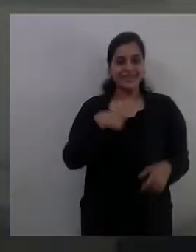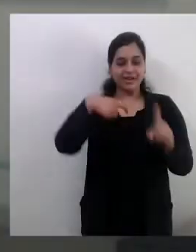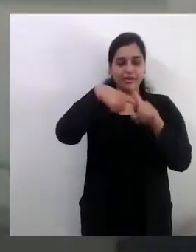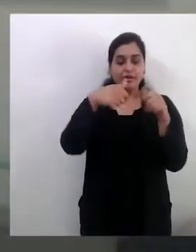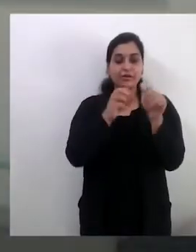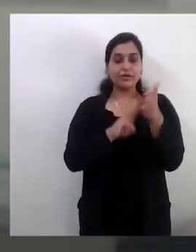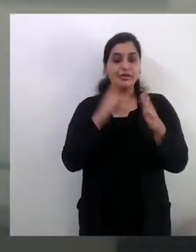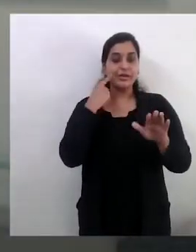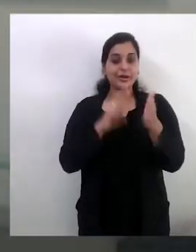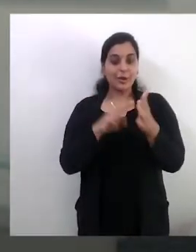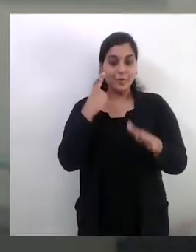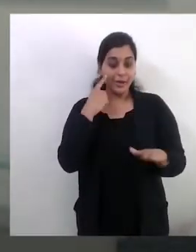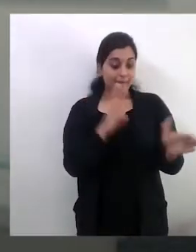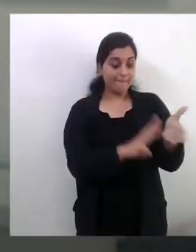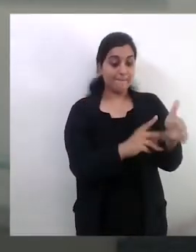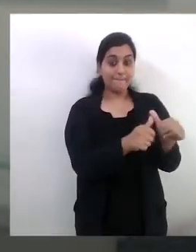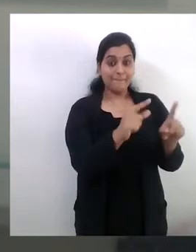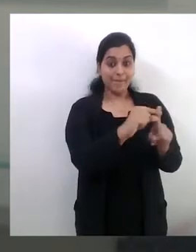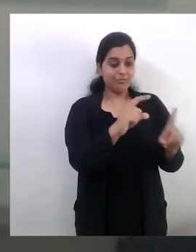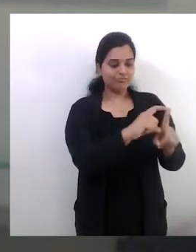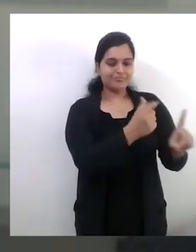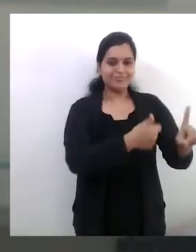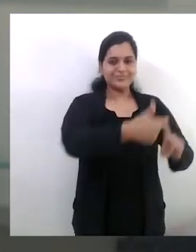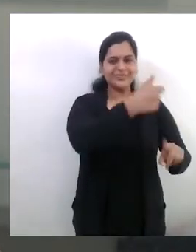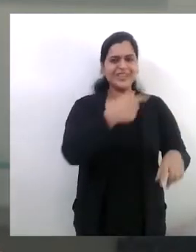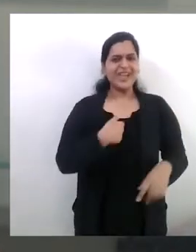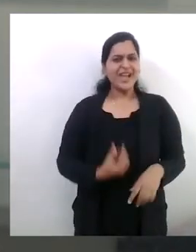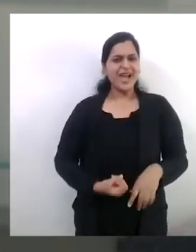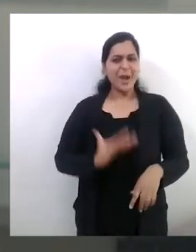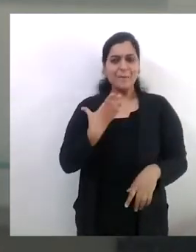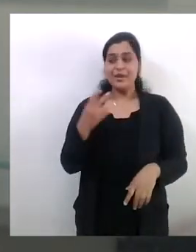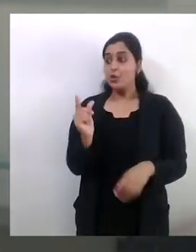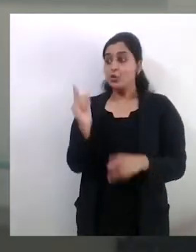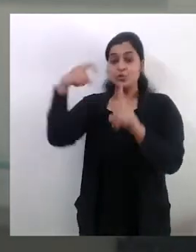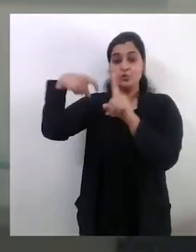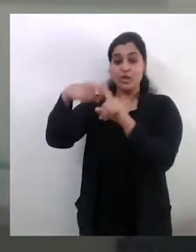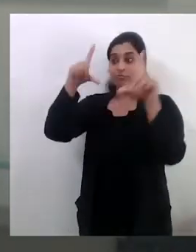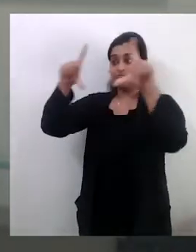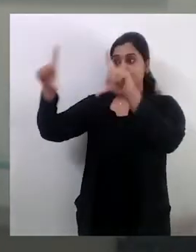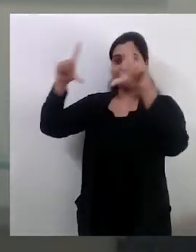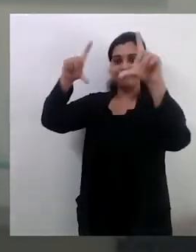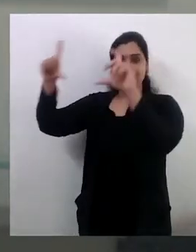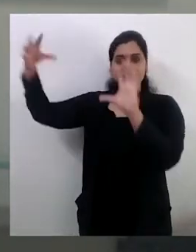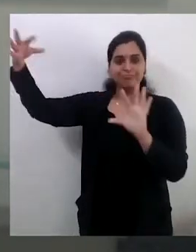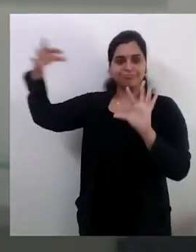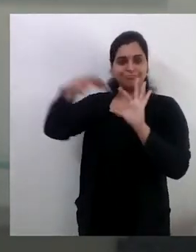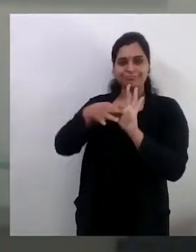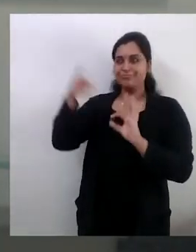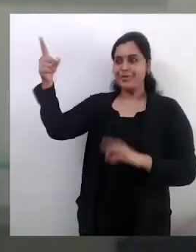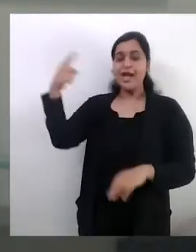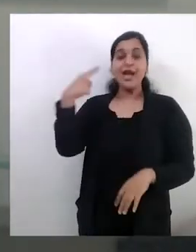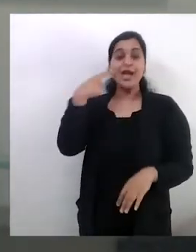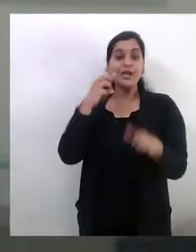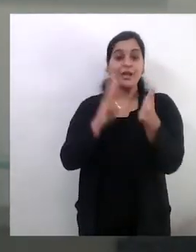Transcription I'm Kameni Sani, the director of MAP, and it's a pleasure to be in conversation with Ima Ramos, who joins us from the British